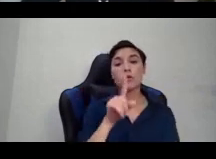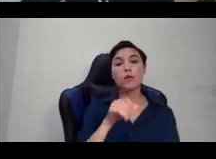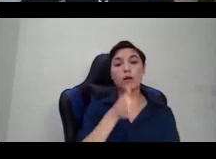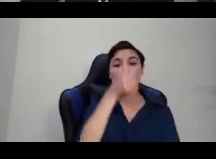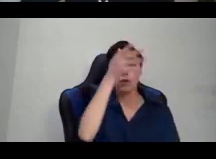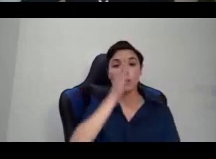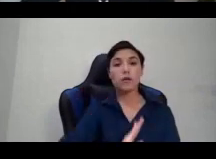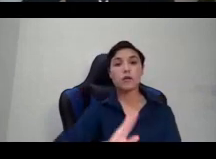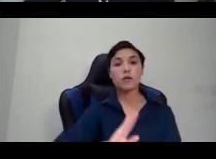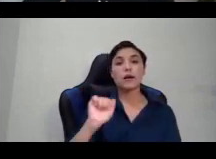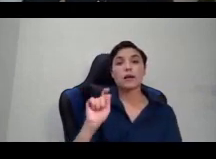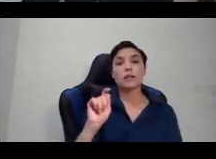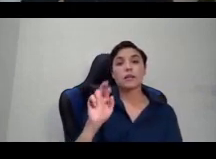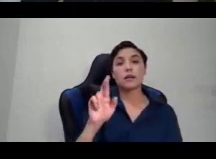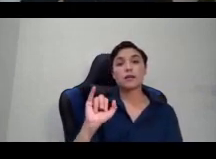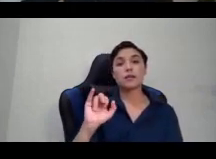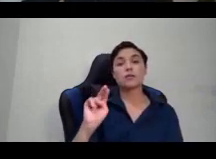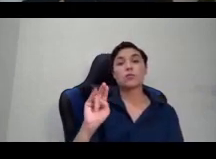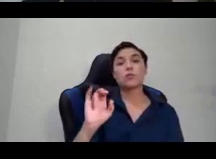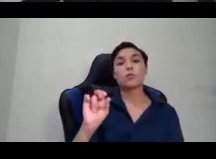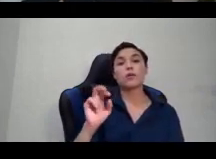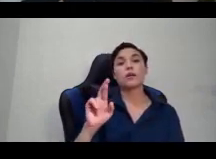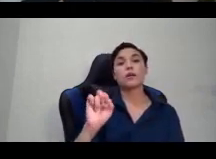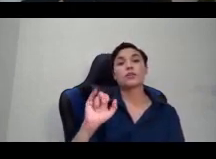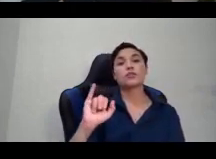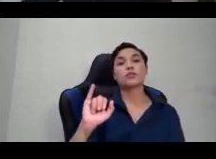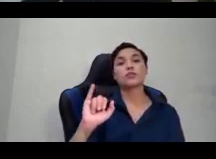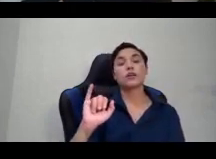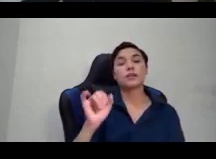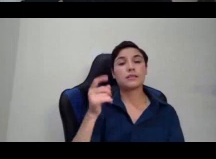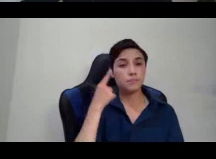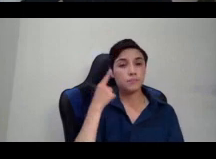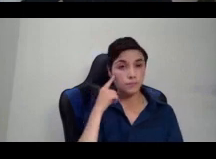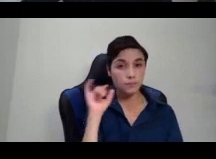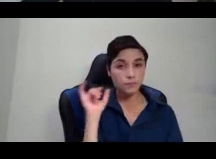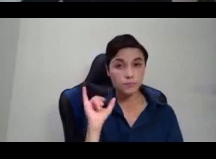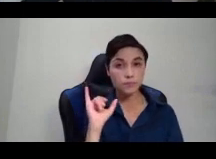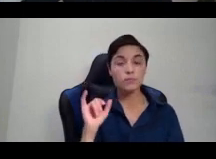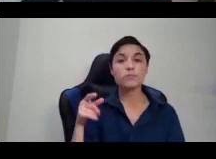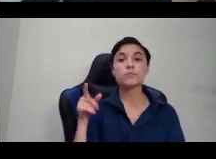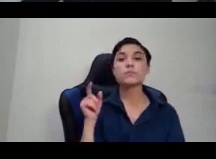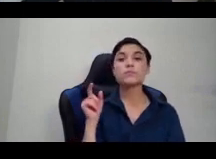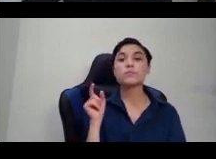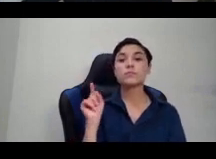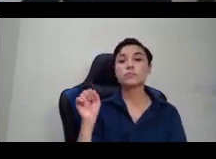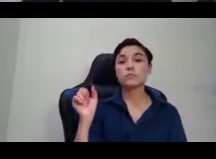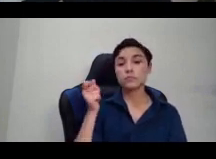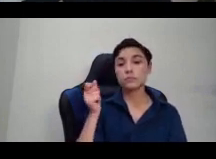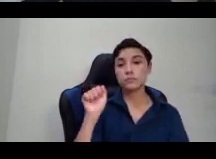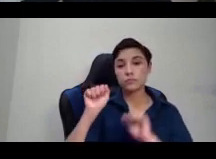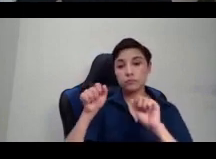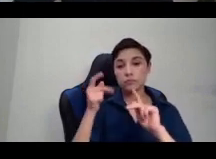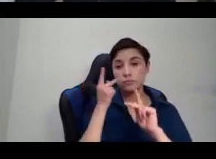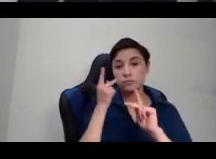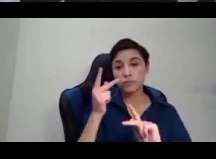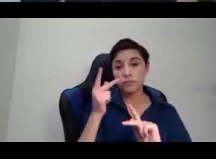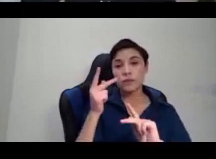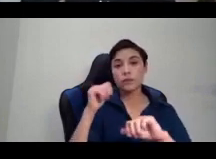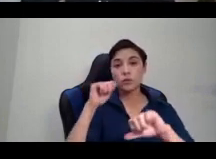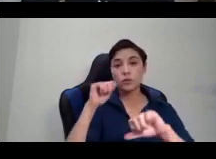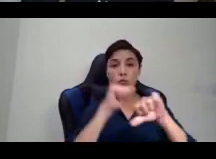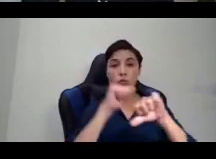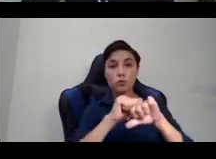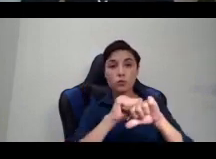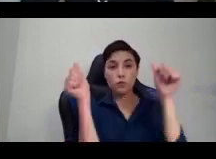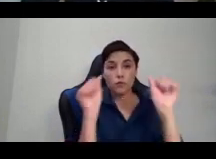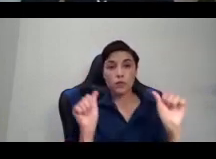And that's on the, in the stone picture, the stone figure that's on the bottom left here, that